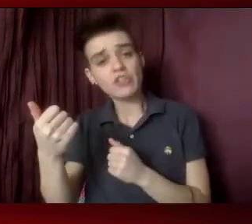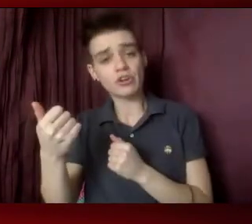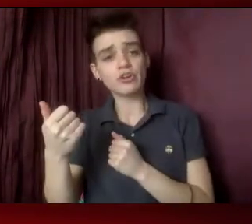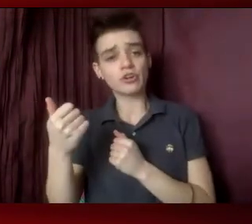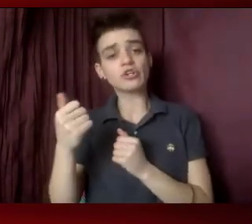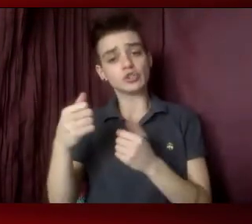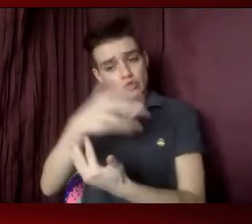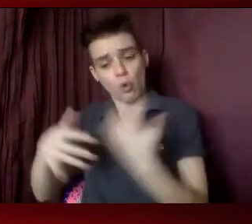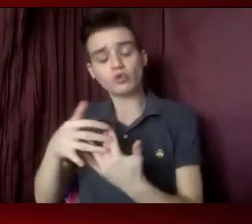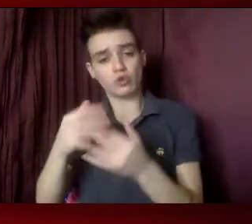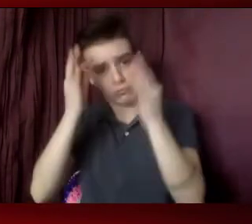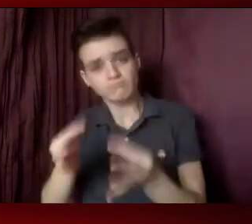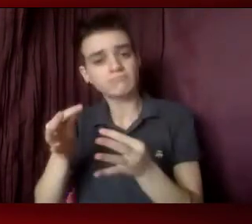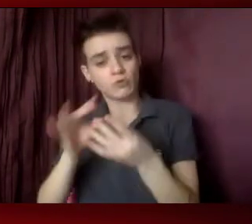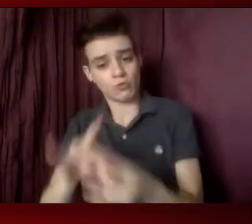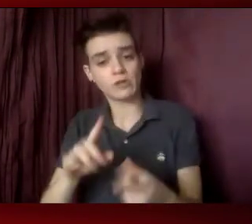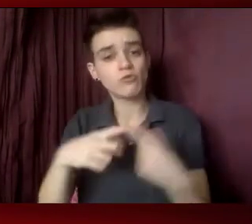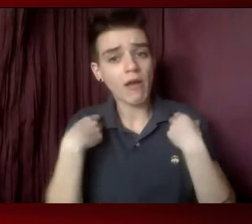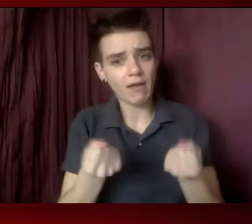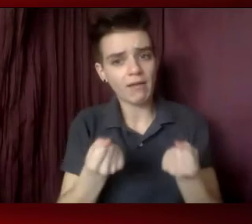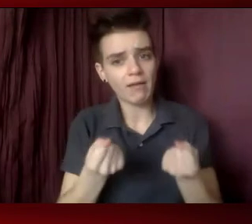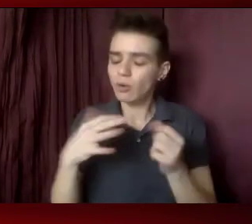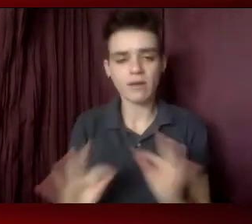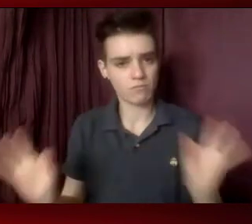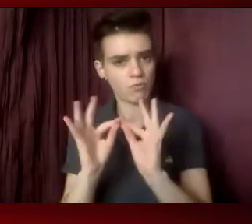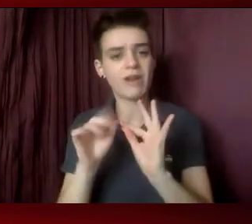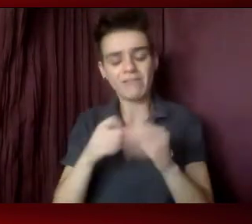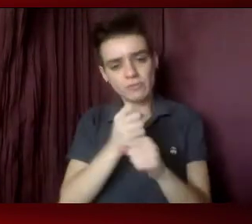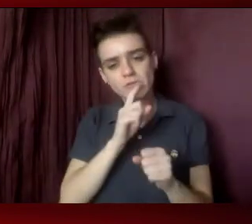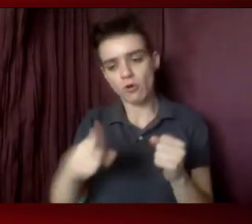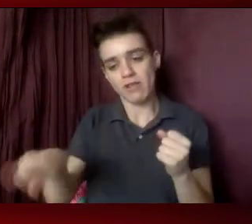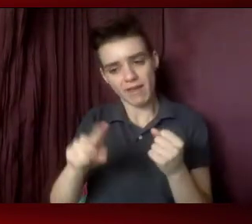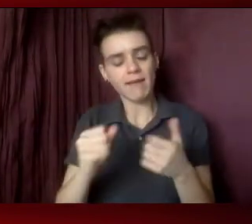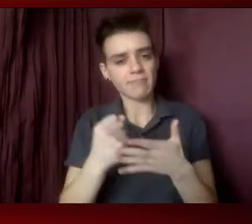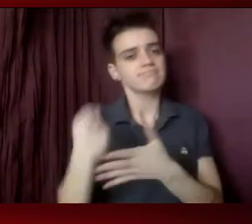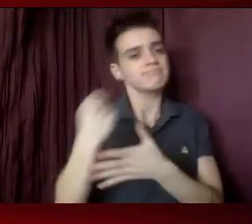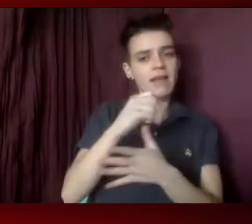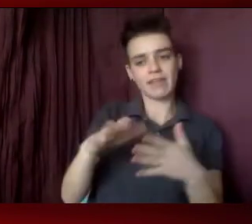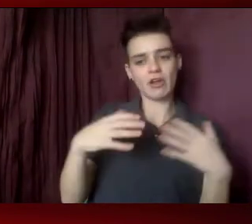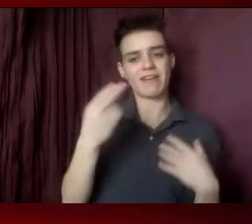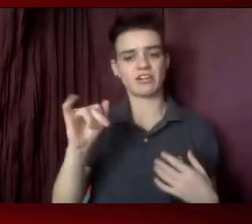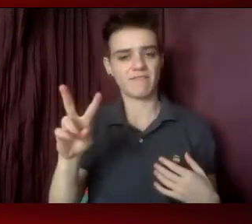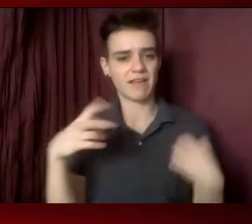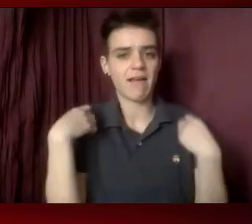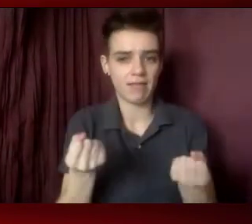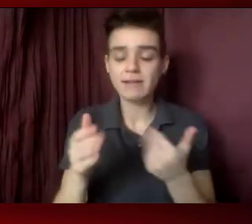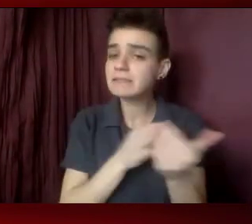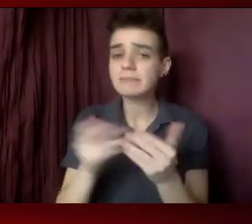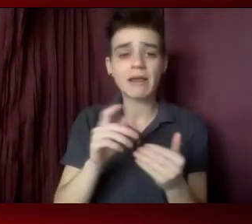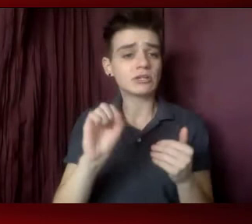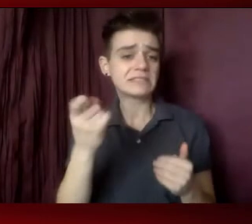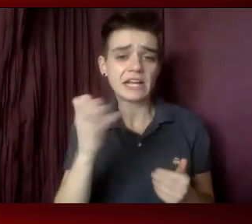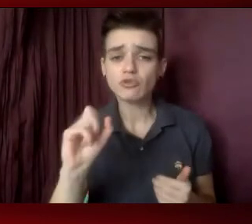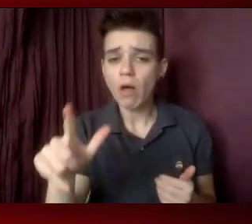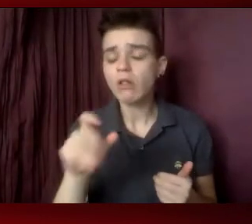that are so critical in making sure that people can prioritize their HIV-related health, whether it's sexual or drug user-related health,